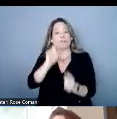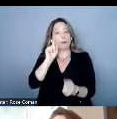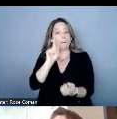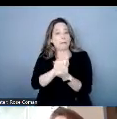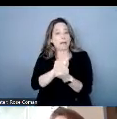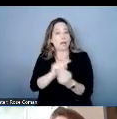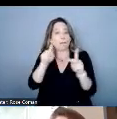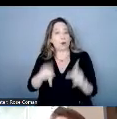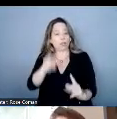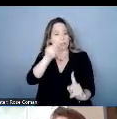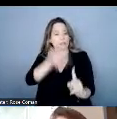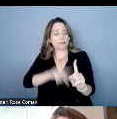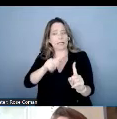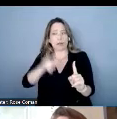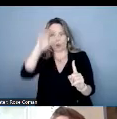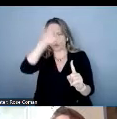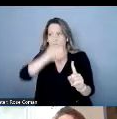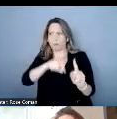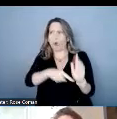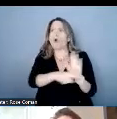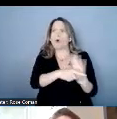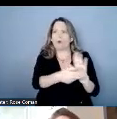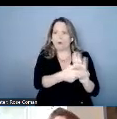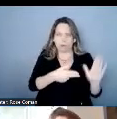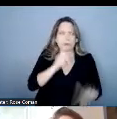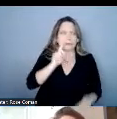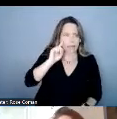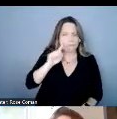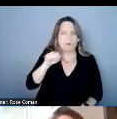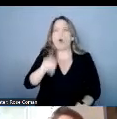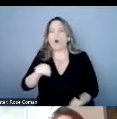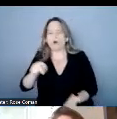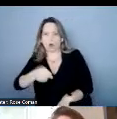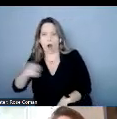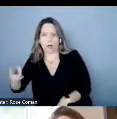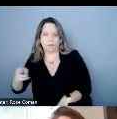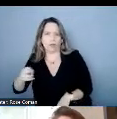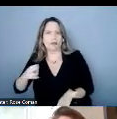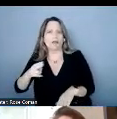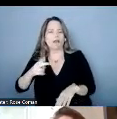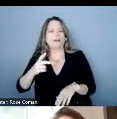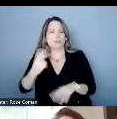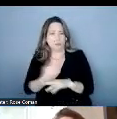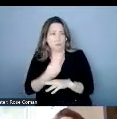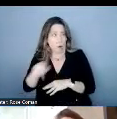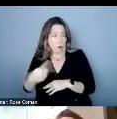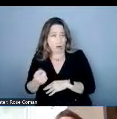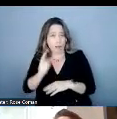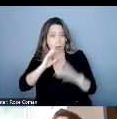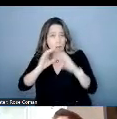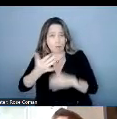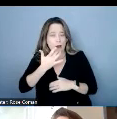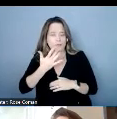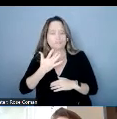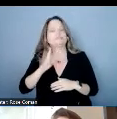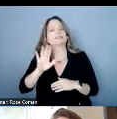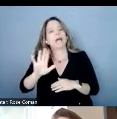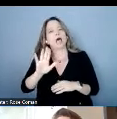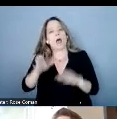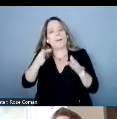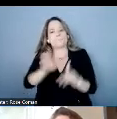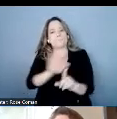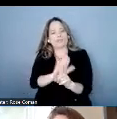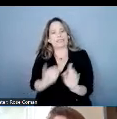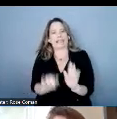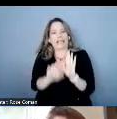hearing because of their communication preference just everybody's accessibility needs are different the identity that somebody